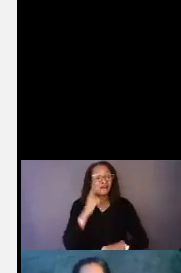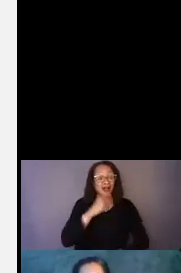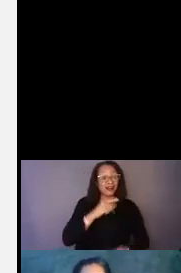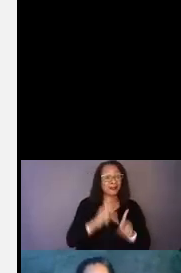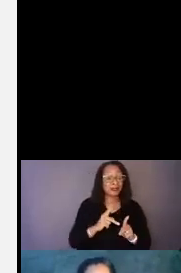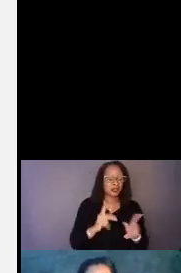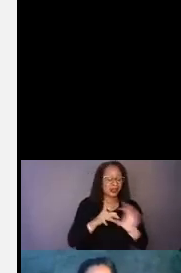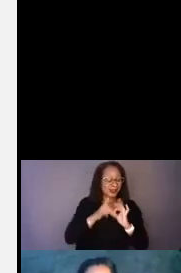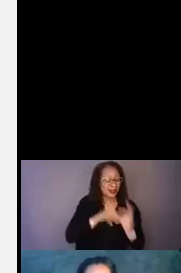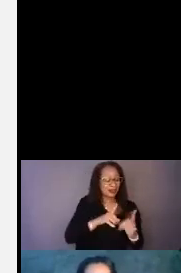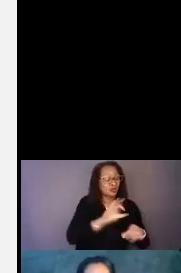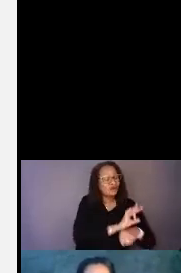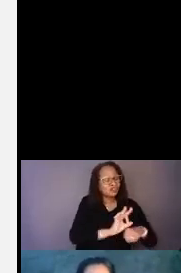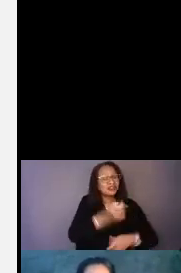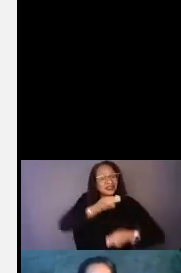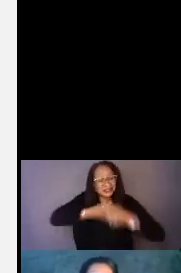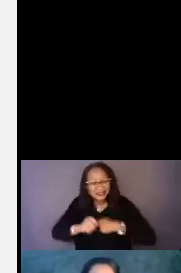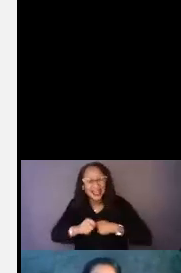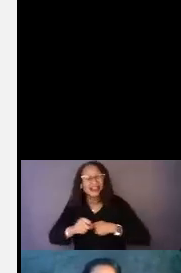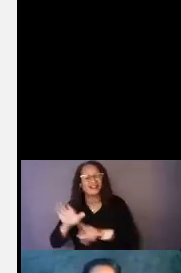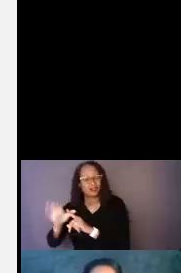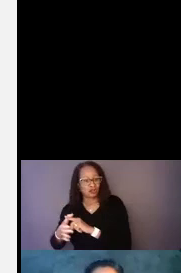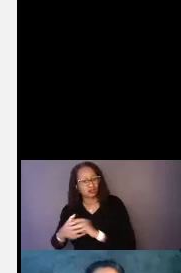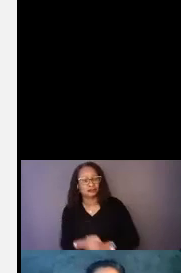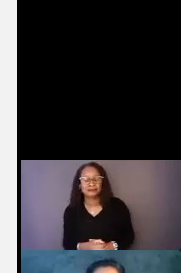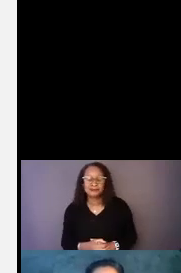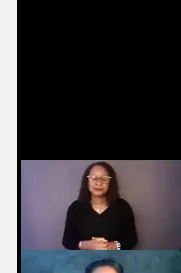it has more to do with function than the ability to hear.